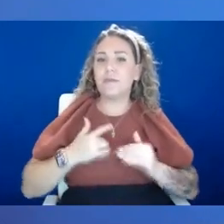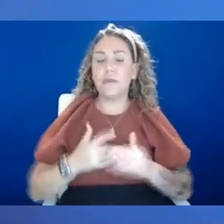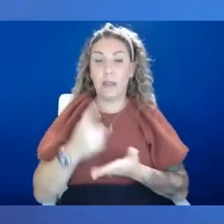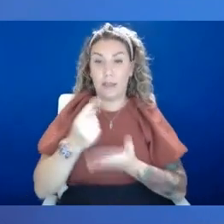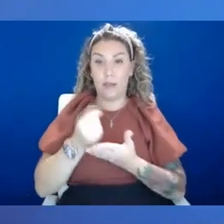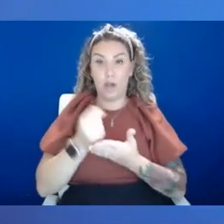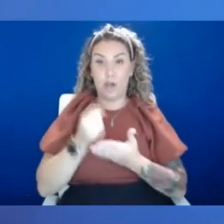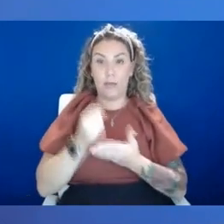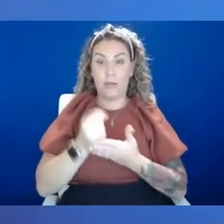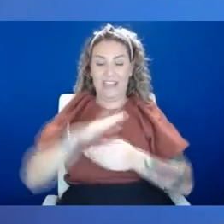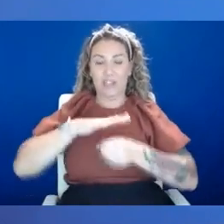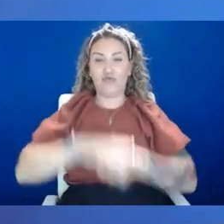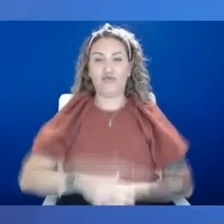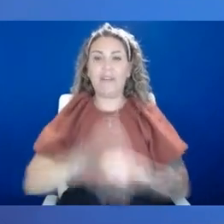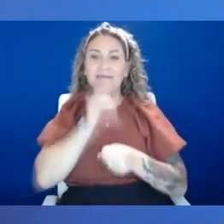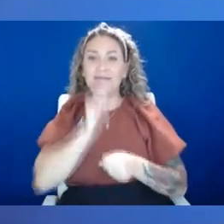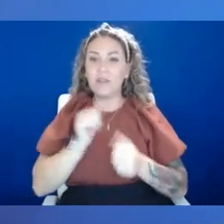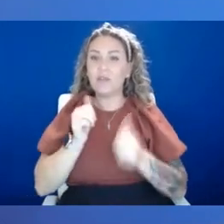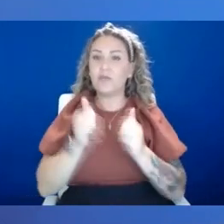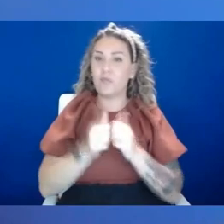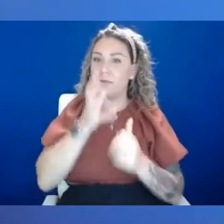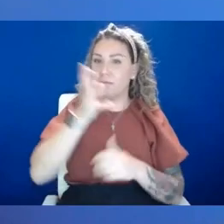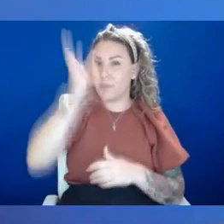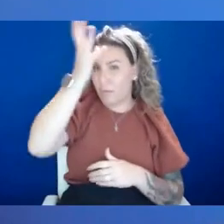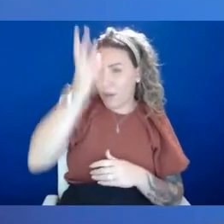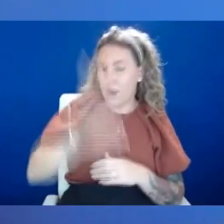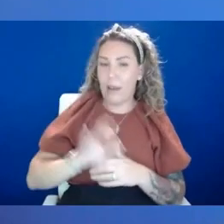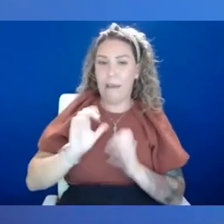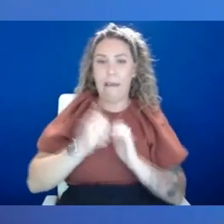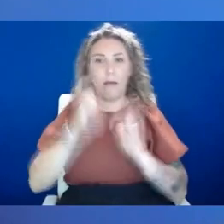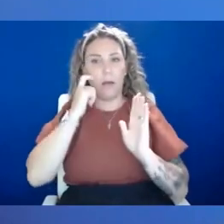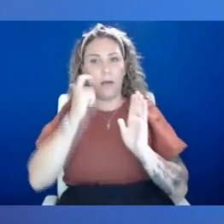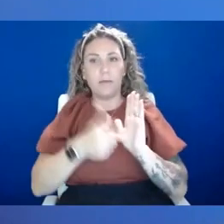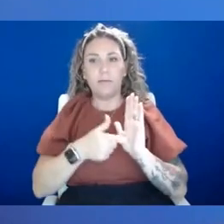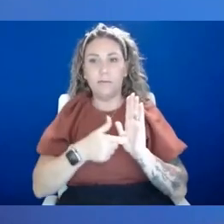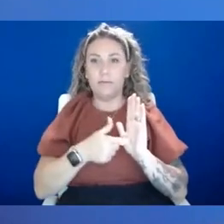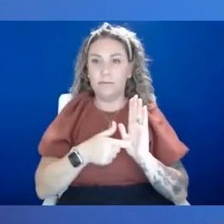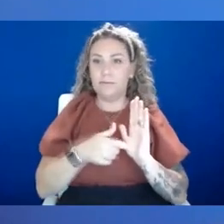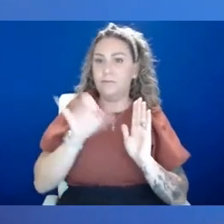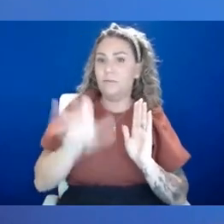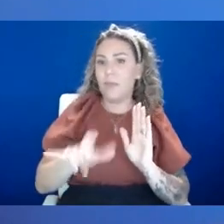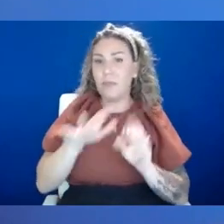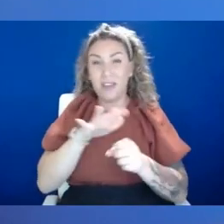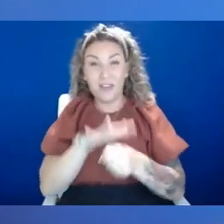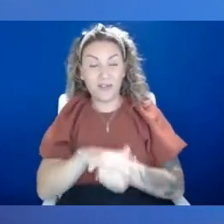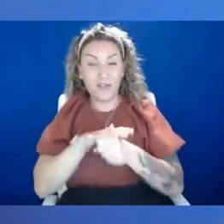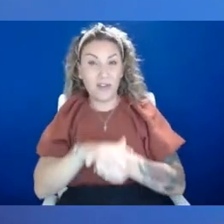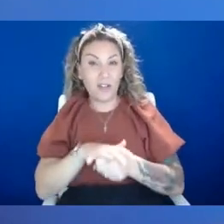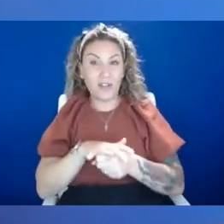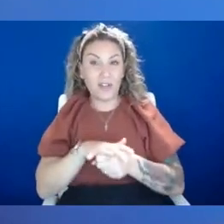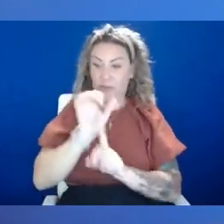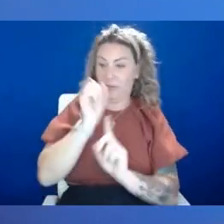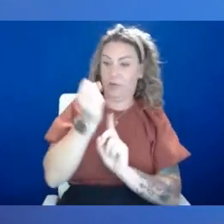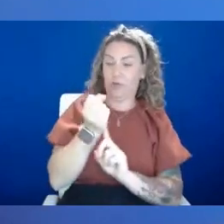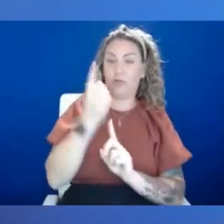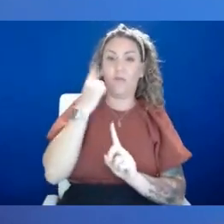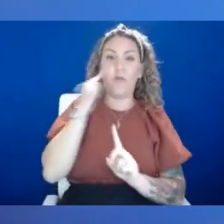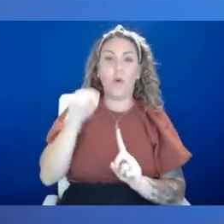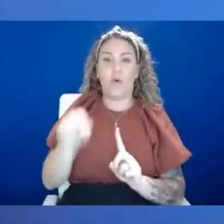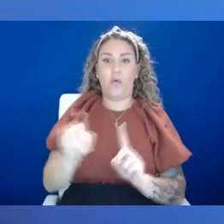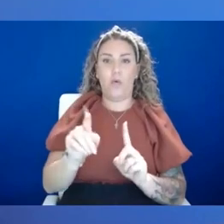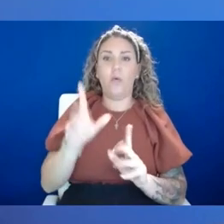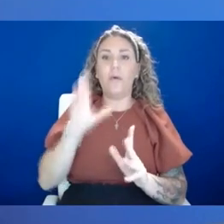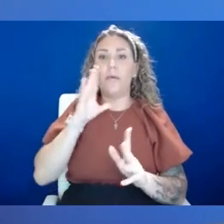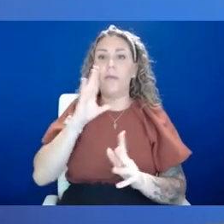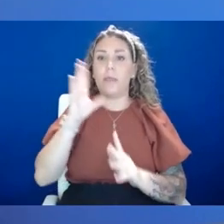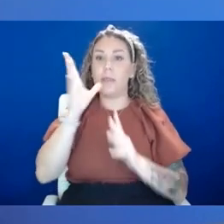tolerance of the parent. And so how to identify when this could be a stressful situation for the child and for you as a parent. And how do we deal with that?